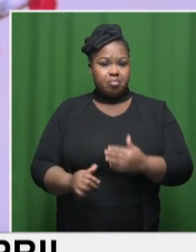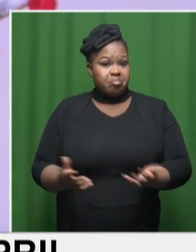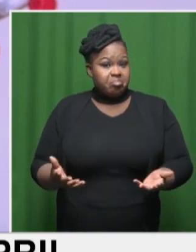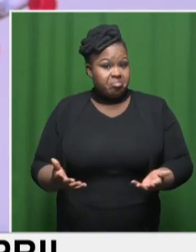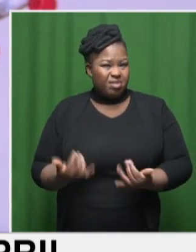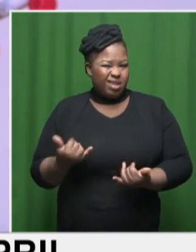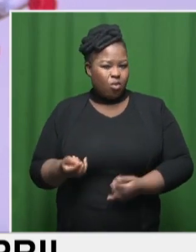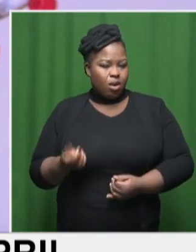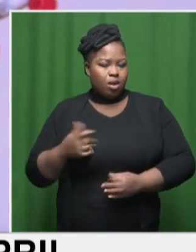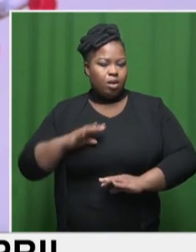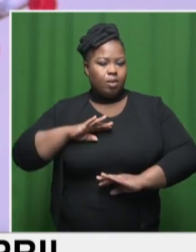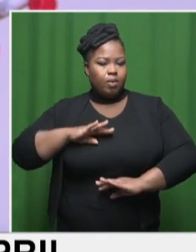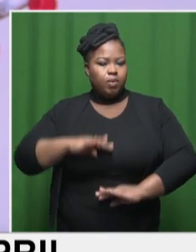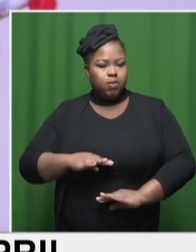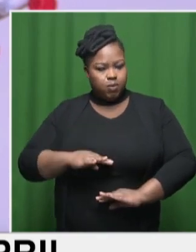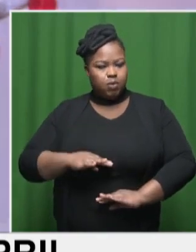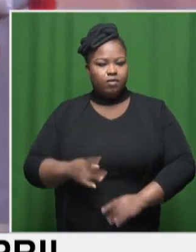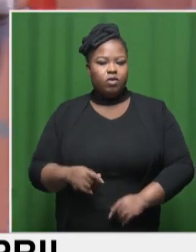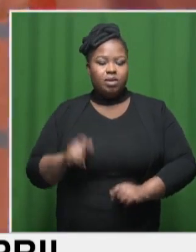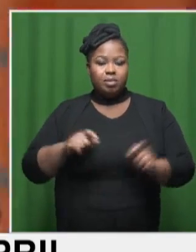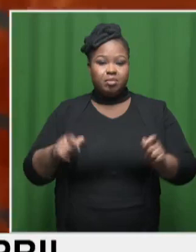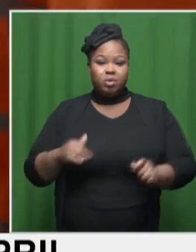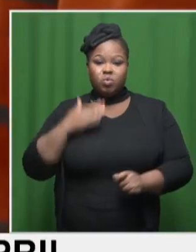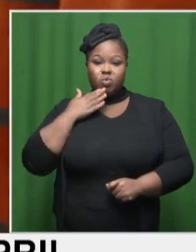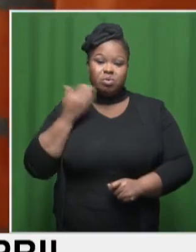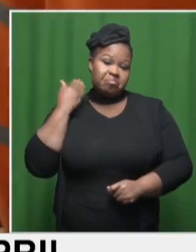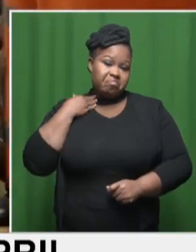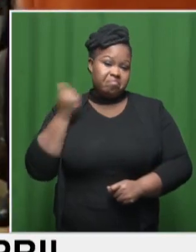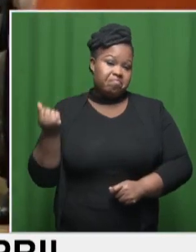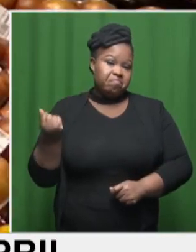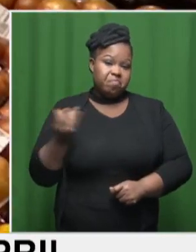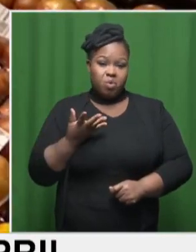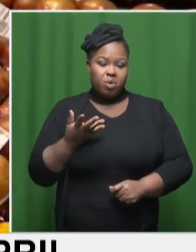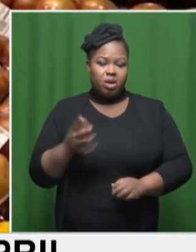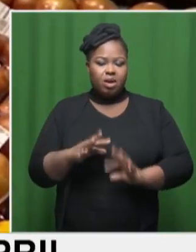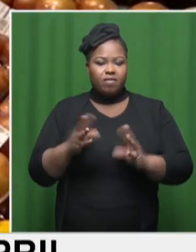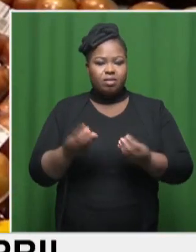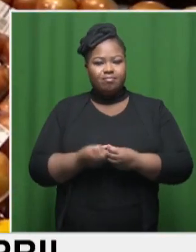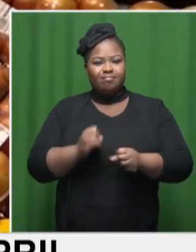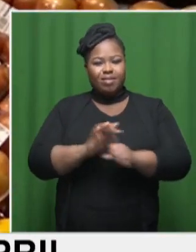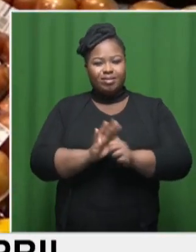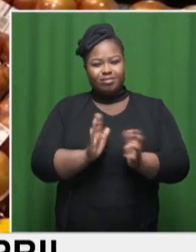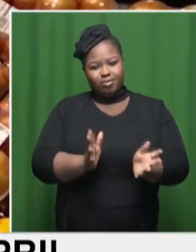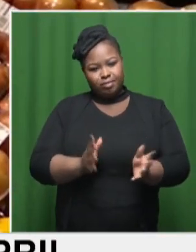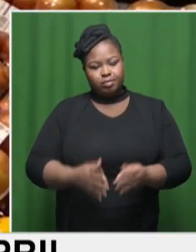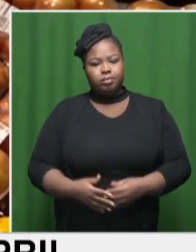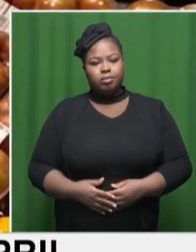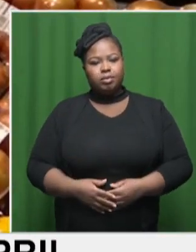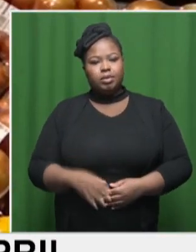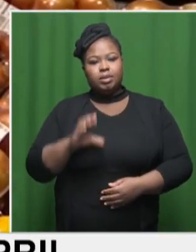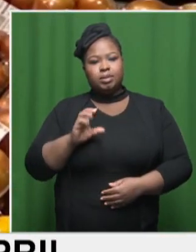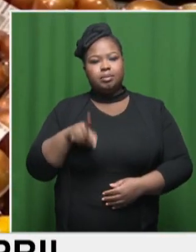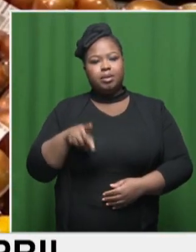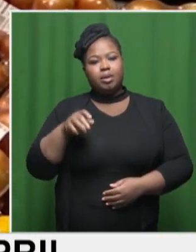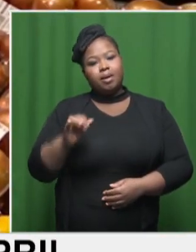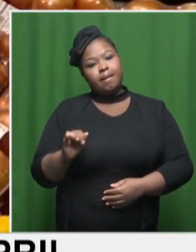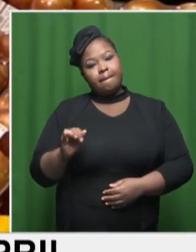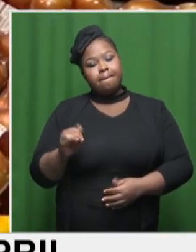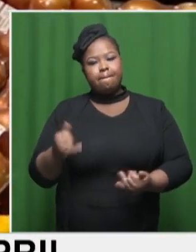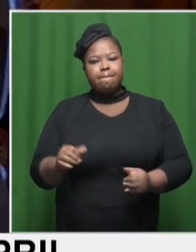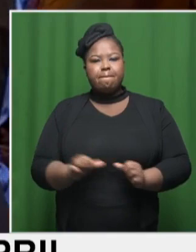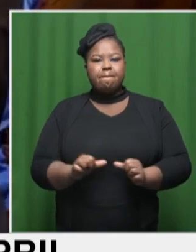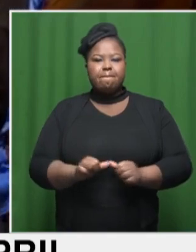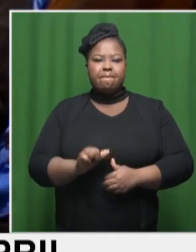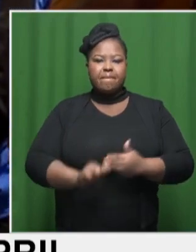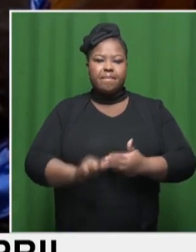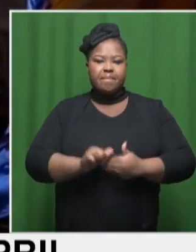little relief to consumers who have been impacted by the high cost of living. Now, the Consumer Price Index measures